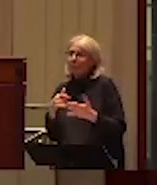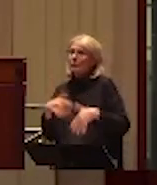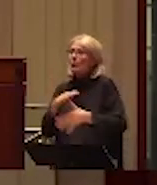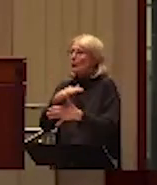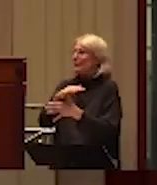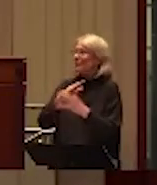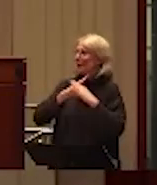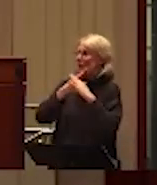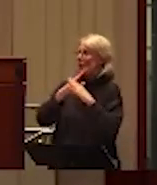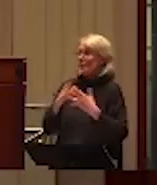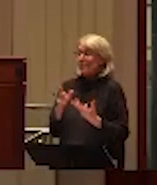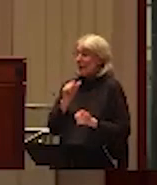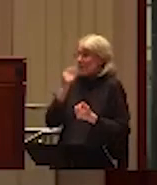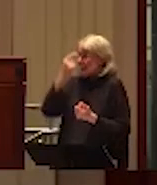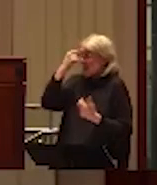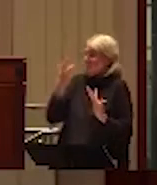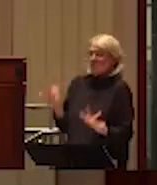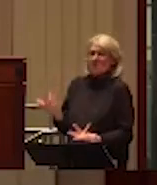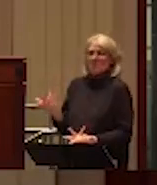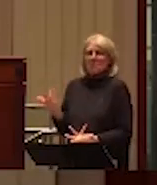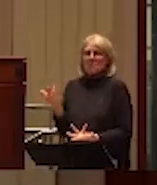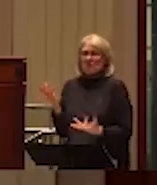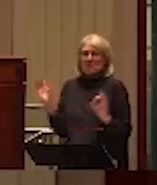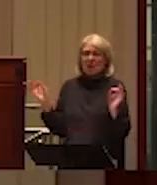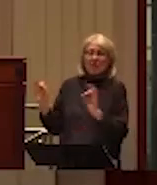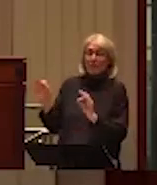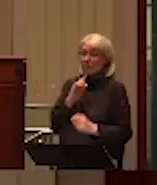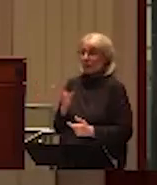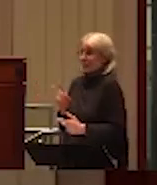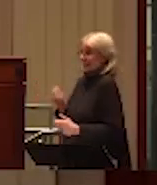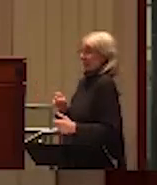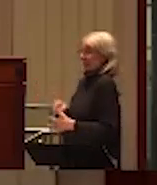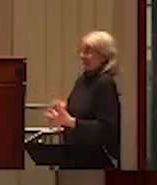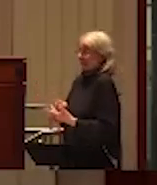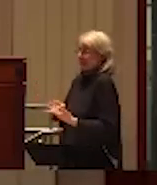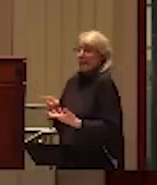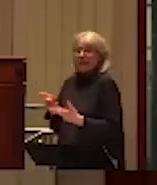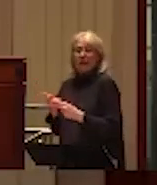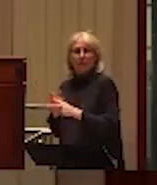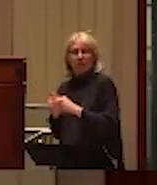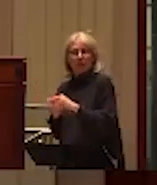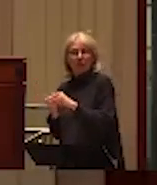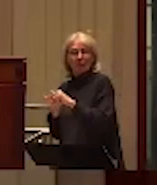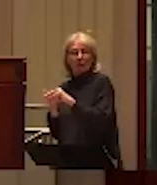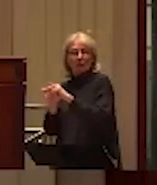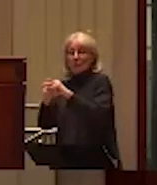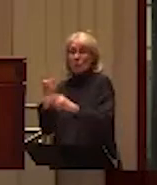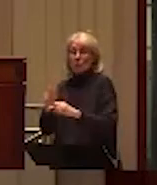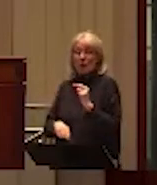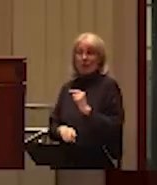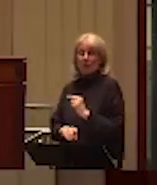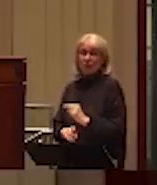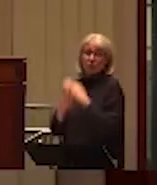wait too long. They don't see it as abuse. And then, of course, abuse is there. Of course, it escalates. And we cannot prevent it in time.